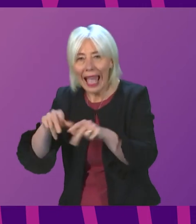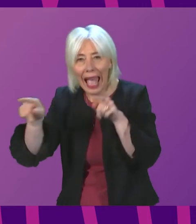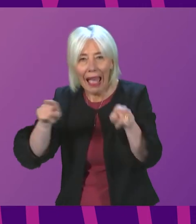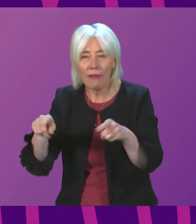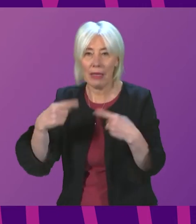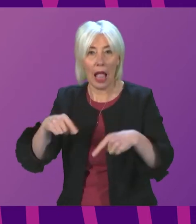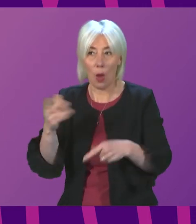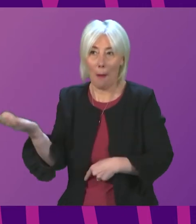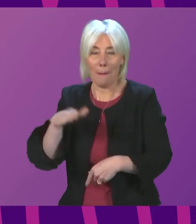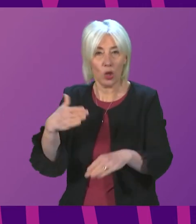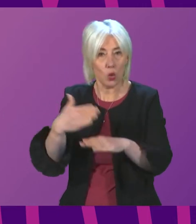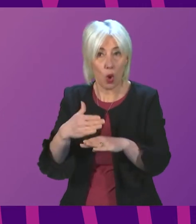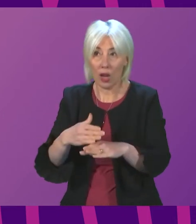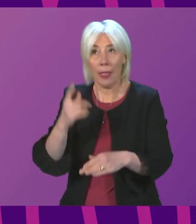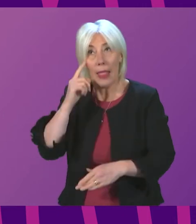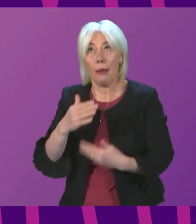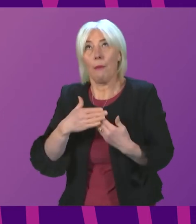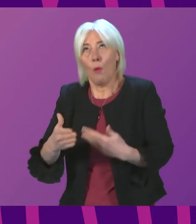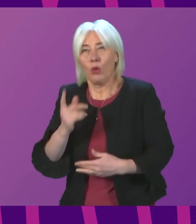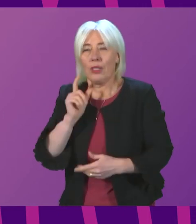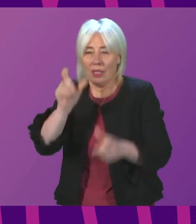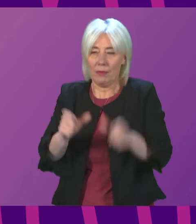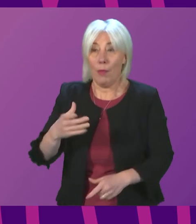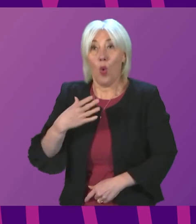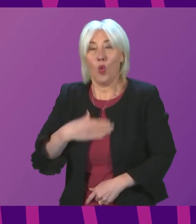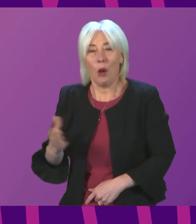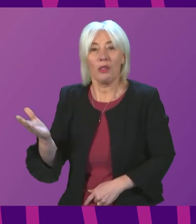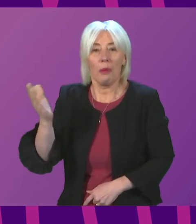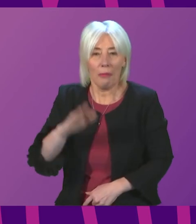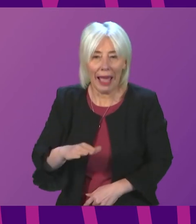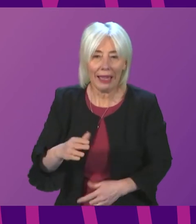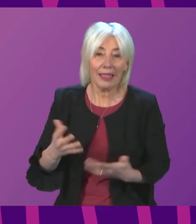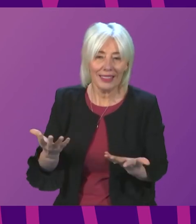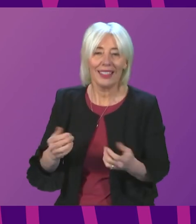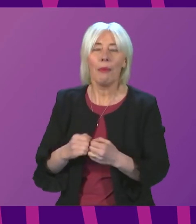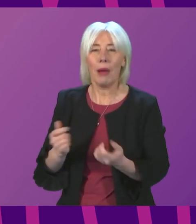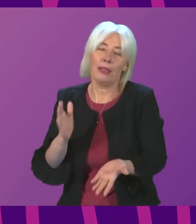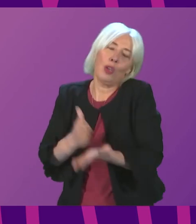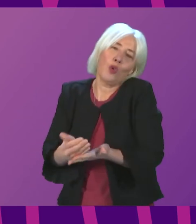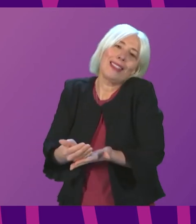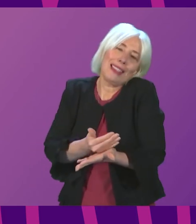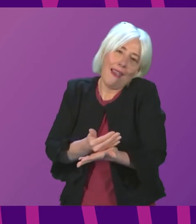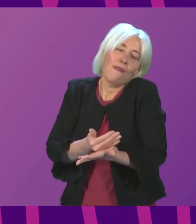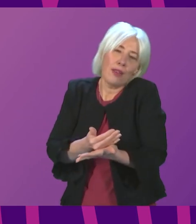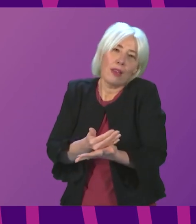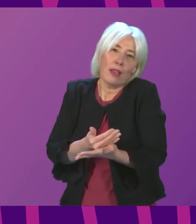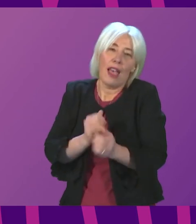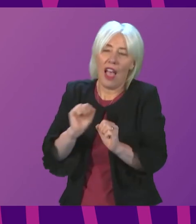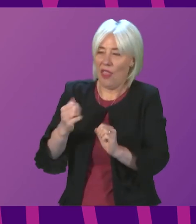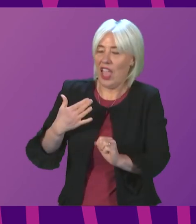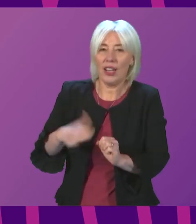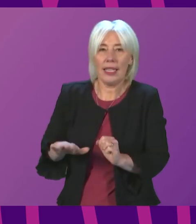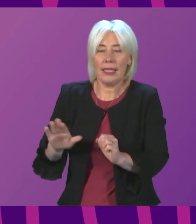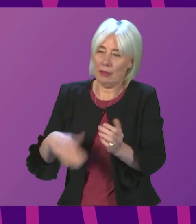to get back to work, which I think most people want to do to a greater or lesser extent, but to do that safely and to have their particular needs properly